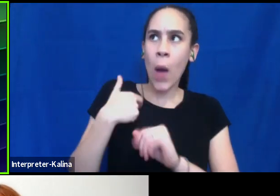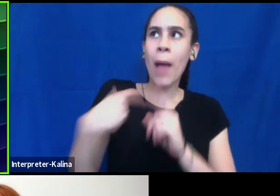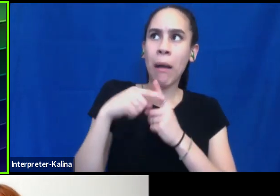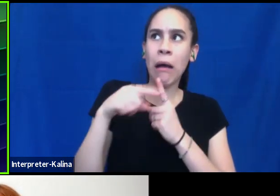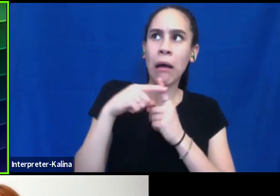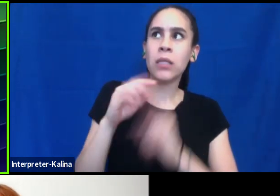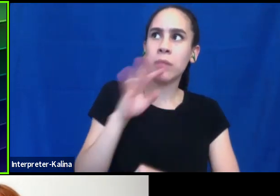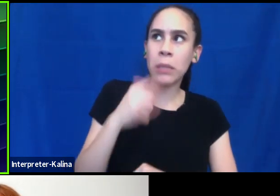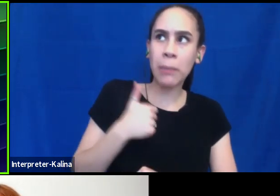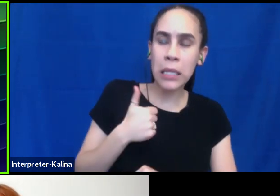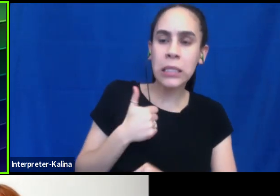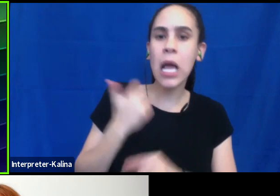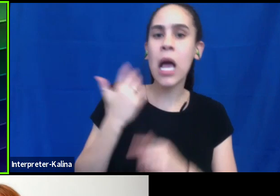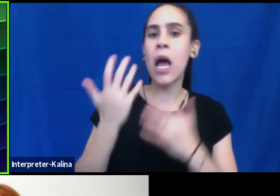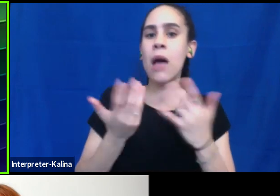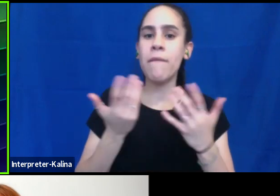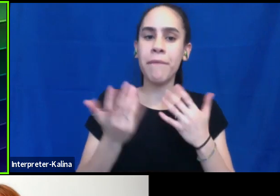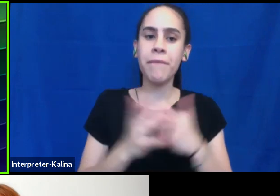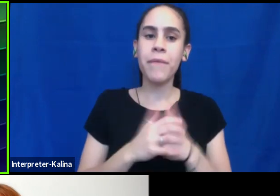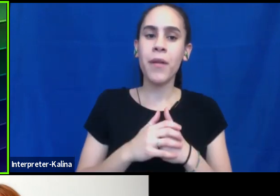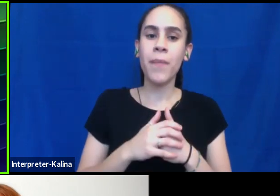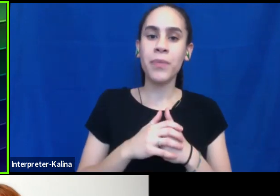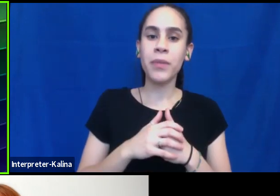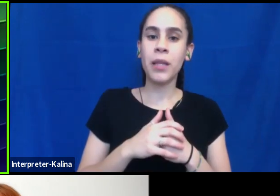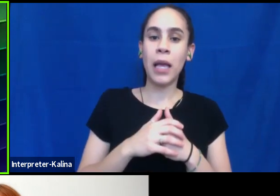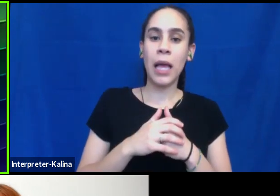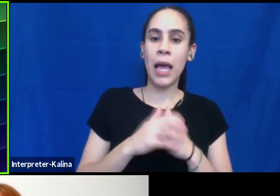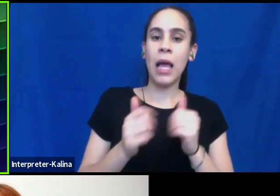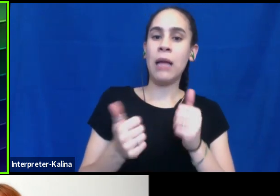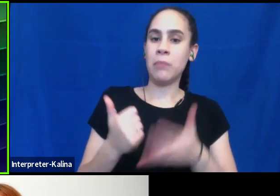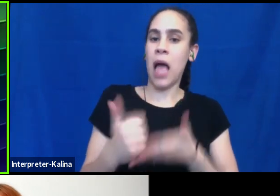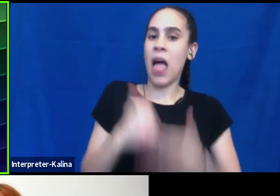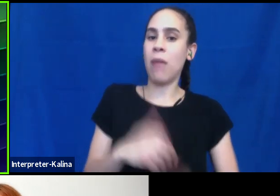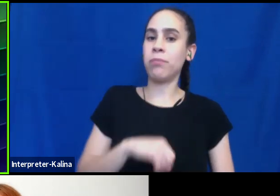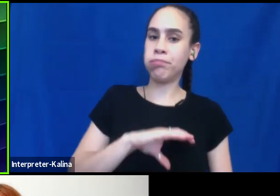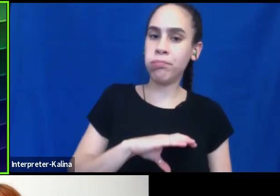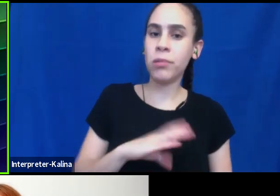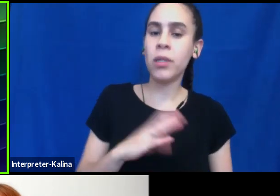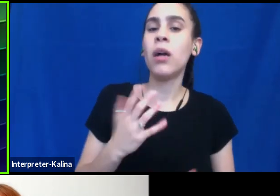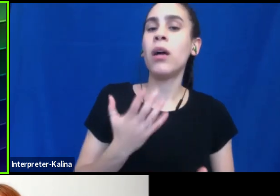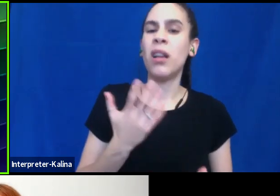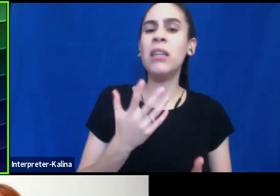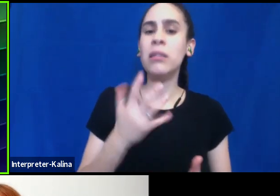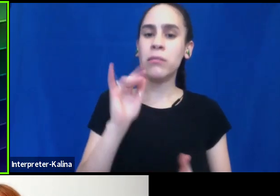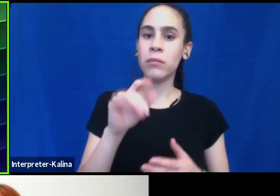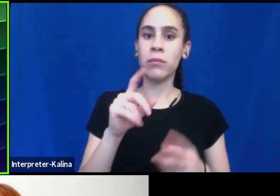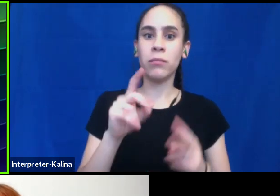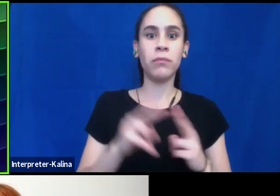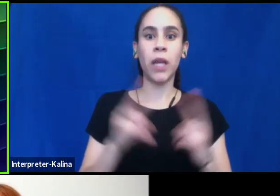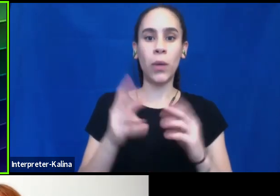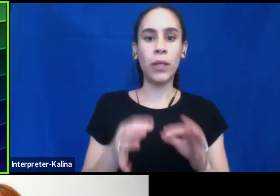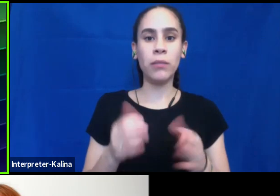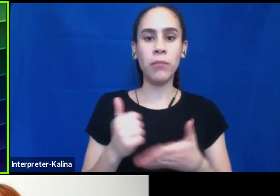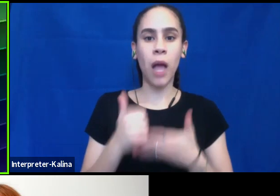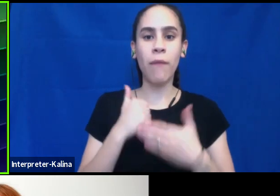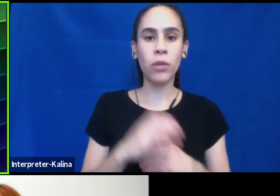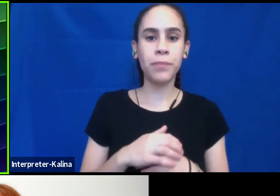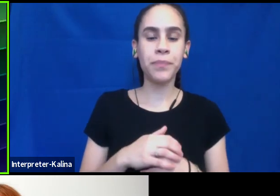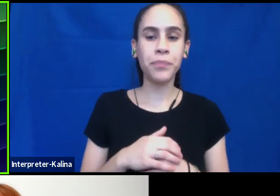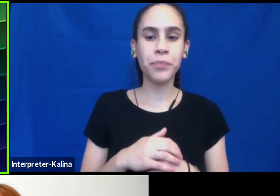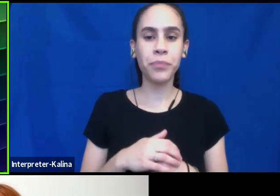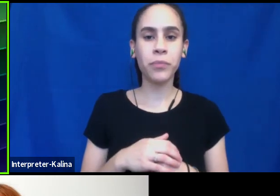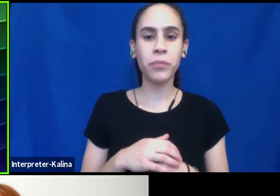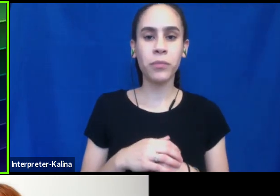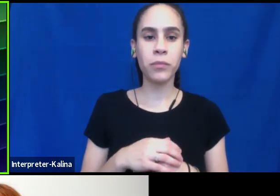things that, um, that give me self-confidence. Um, I find those really, really helpful. Um, I think, um,